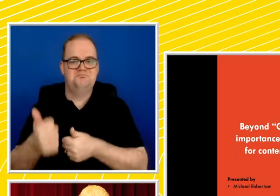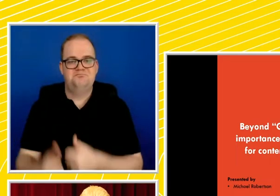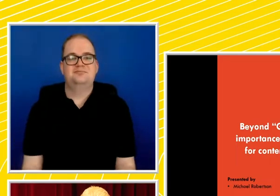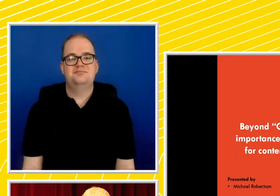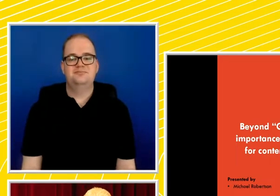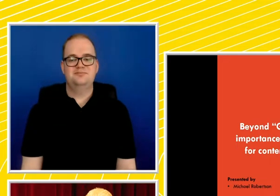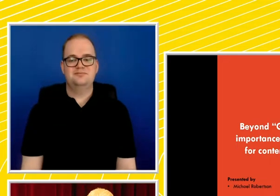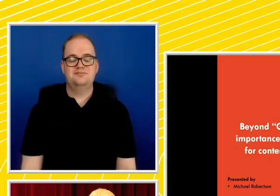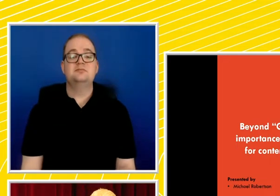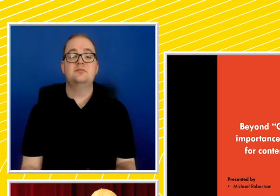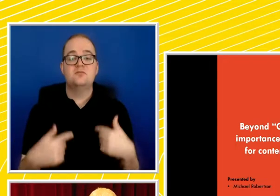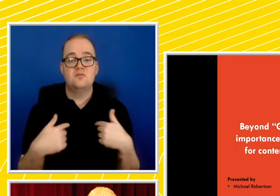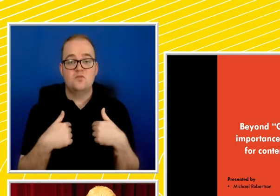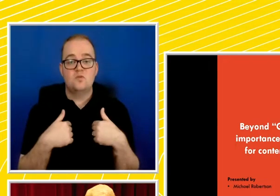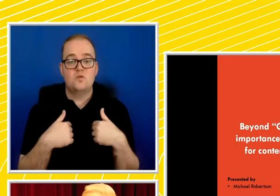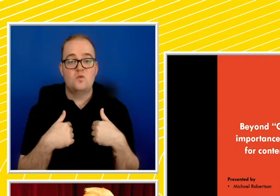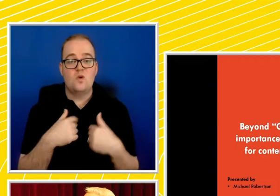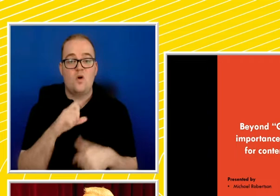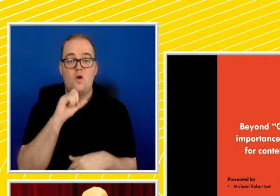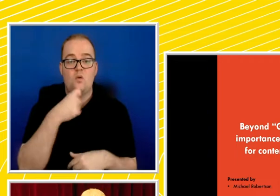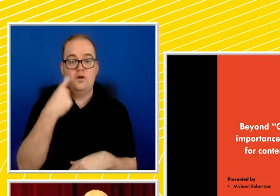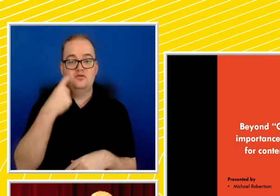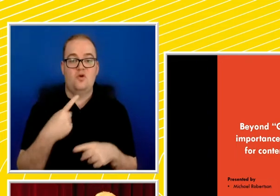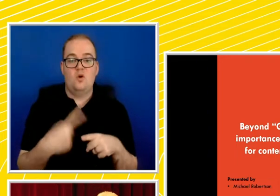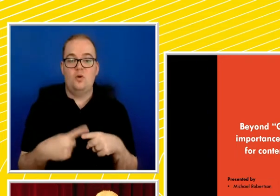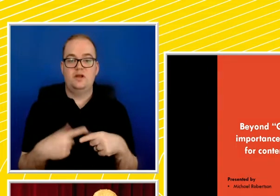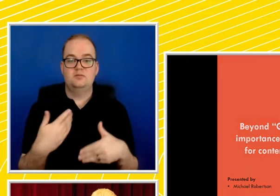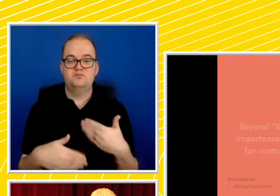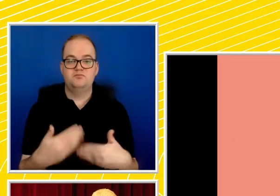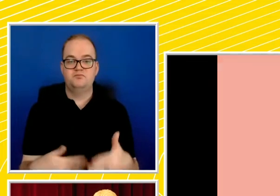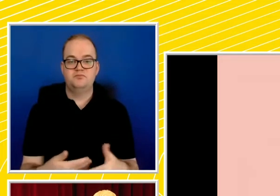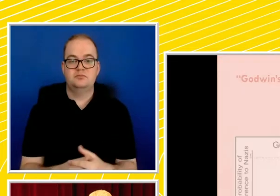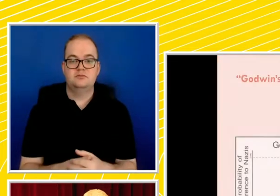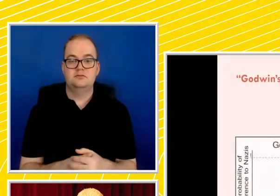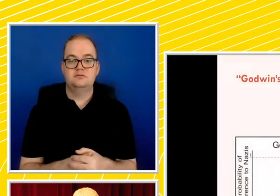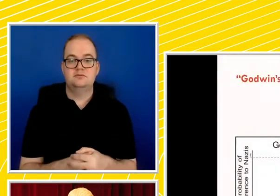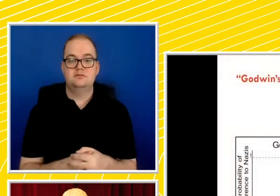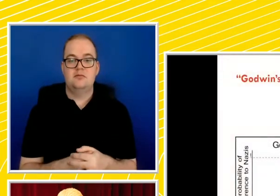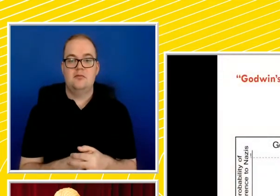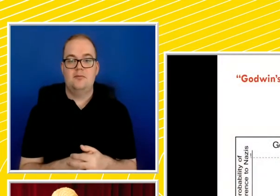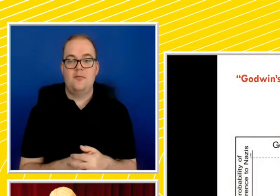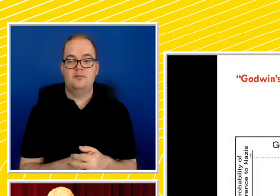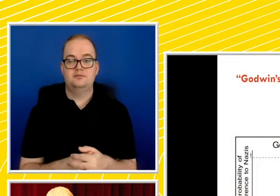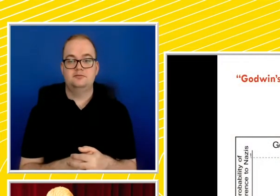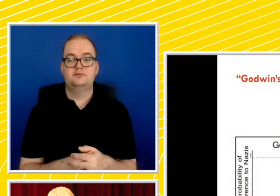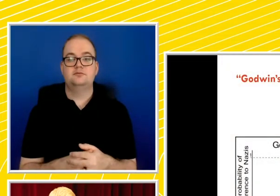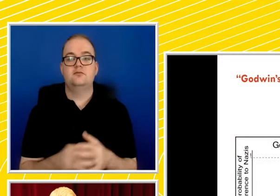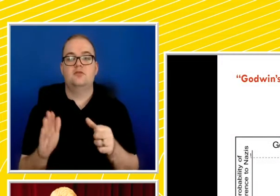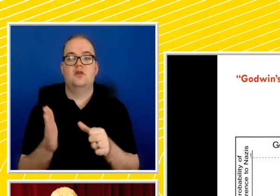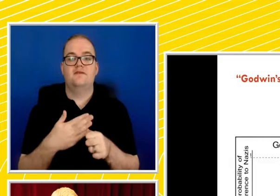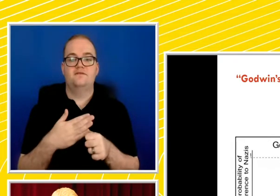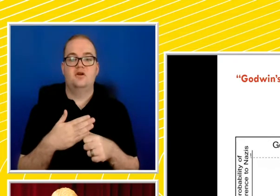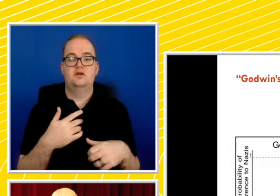I will try and move quickly through and advance the slides, at least. Firstly, just to outline